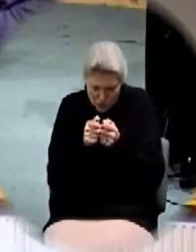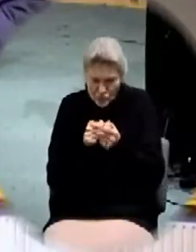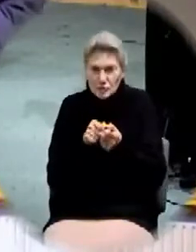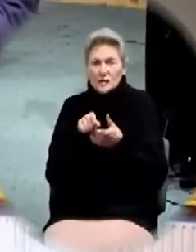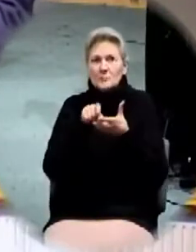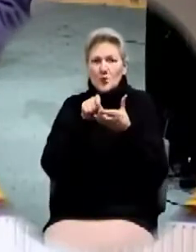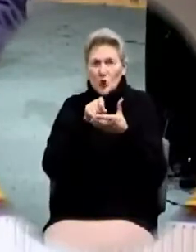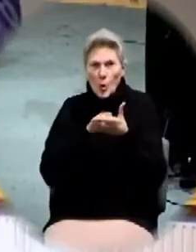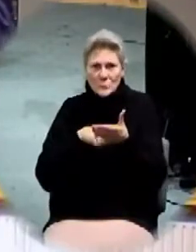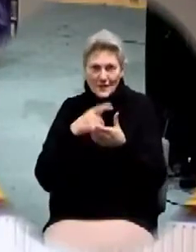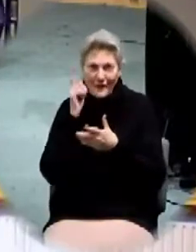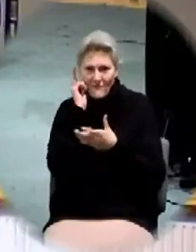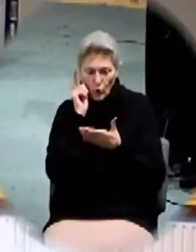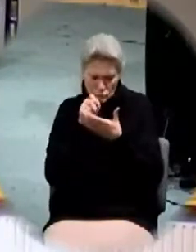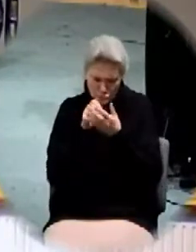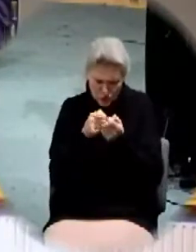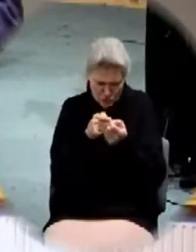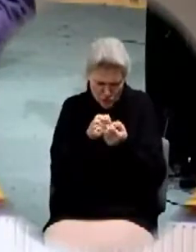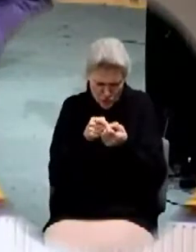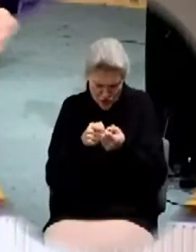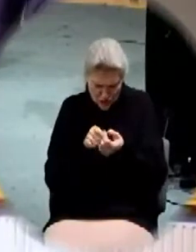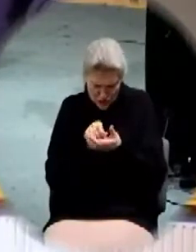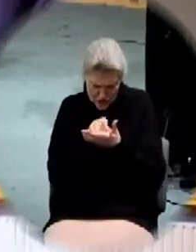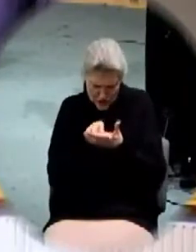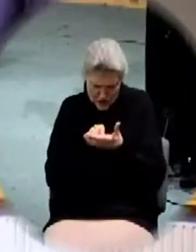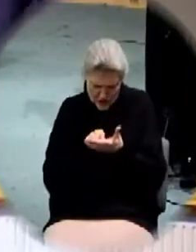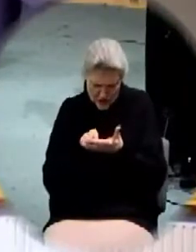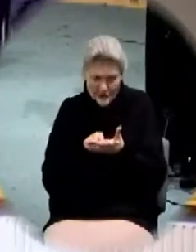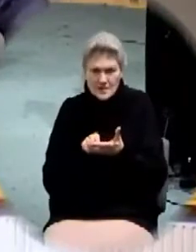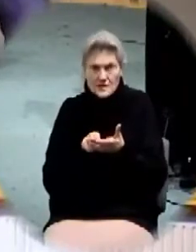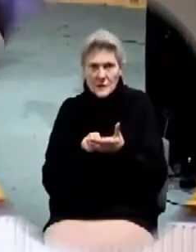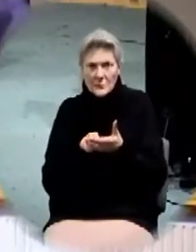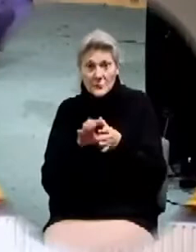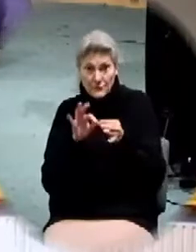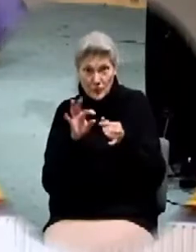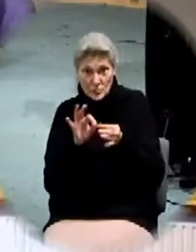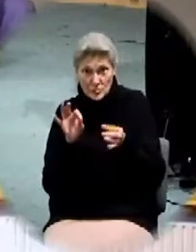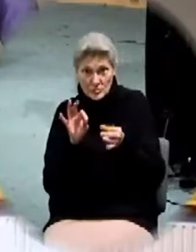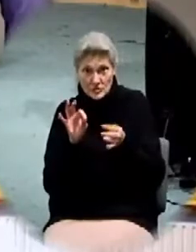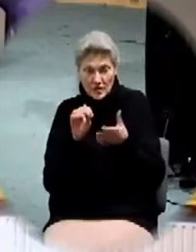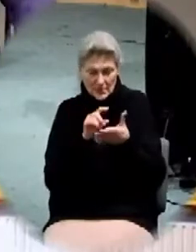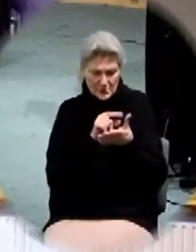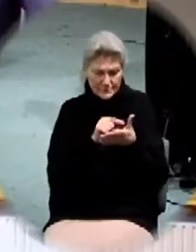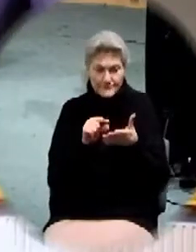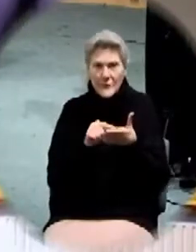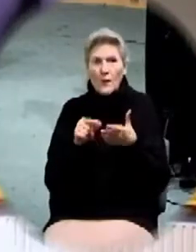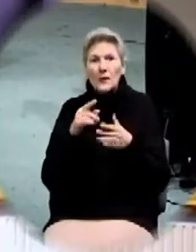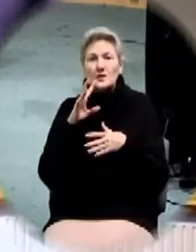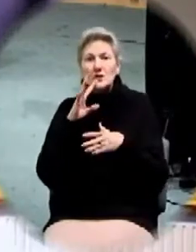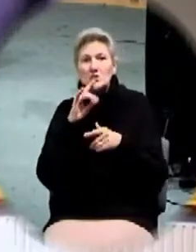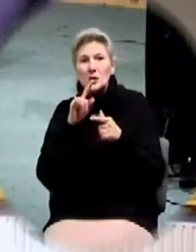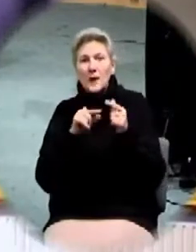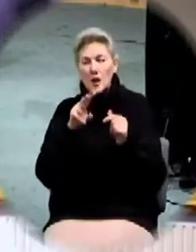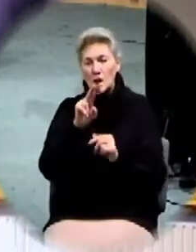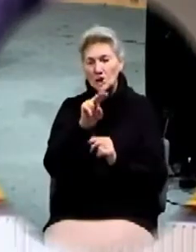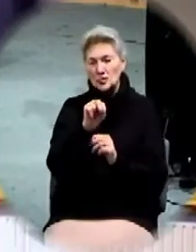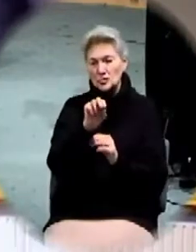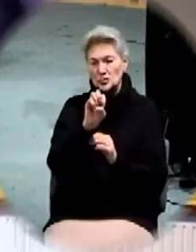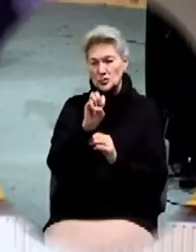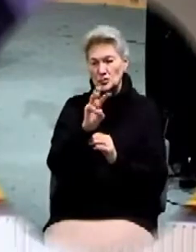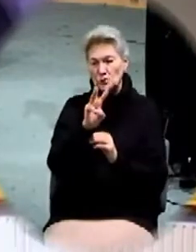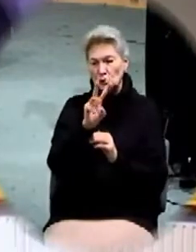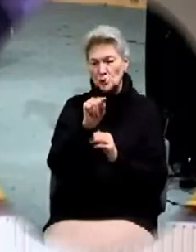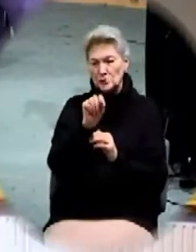things as thoughts came to me in some scriptures. And so, I want to talk with you tonight about Newton's laws. Doesn't that sound